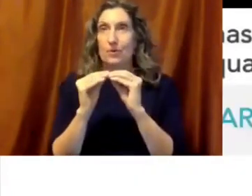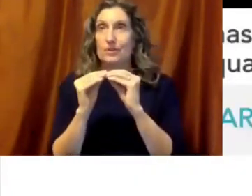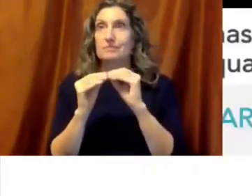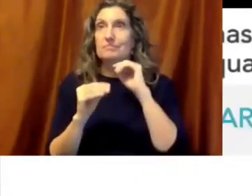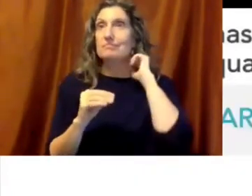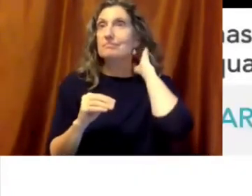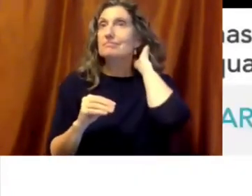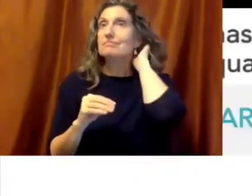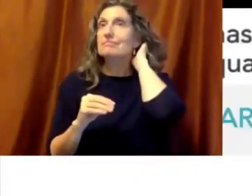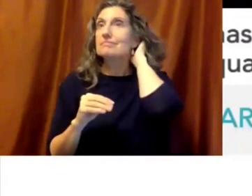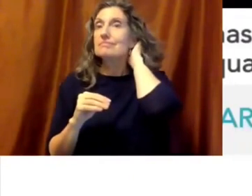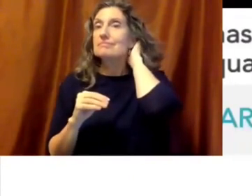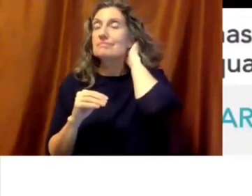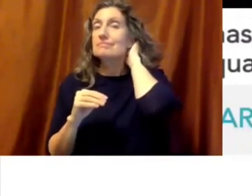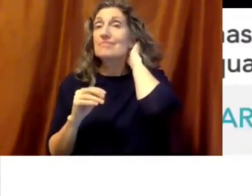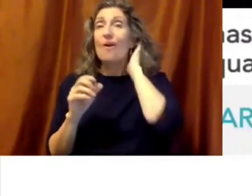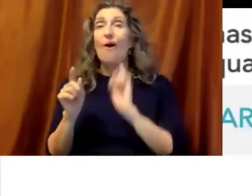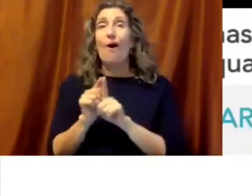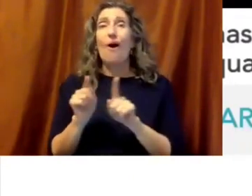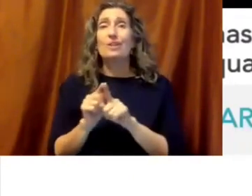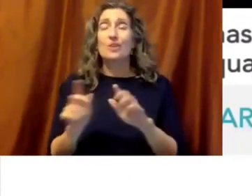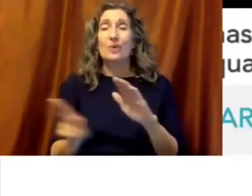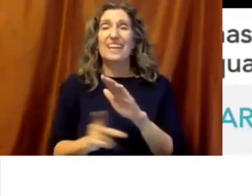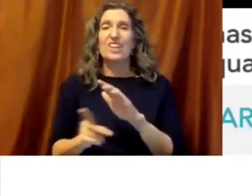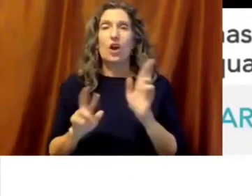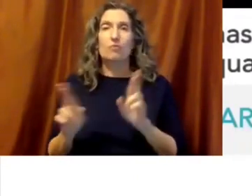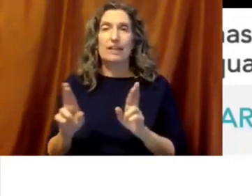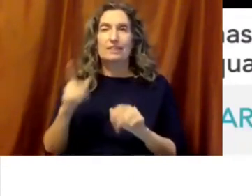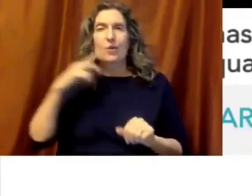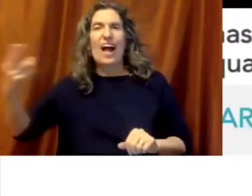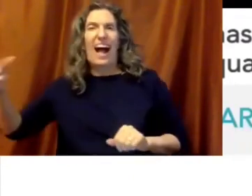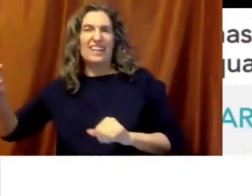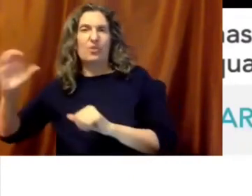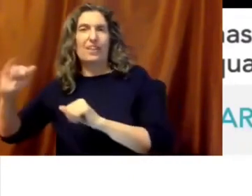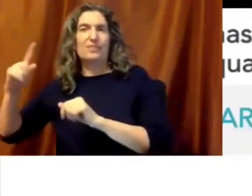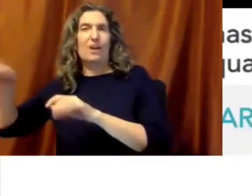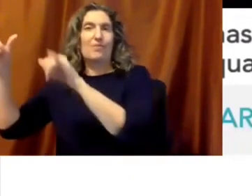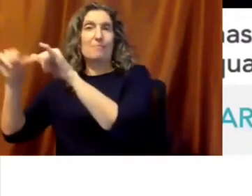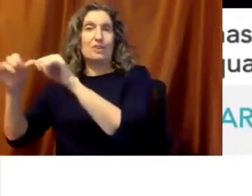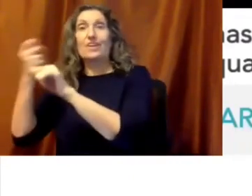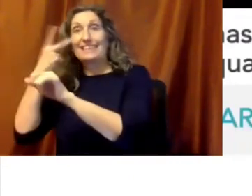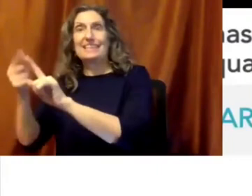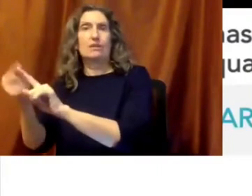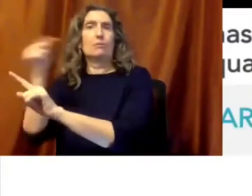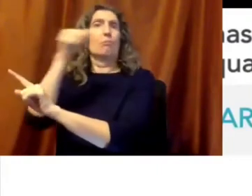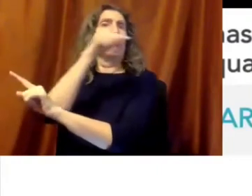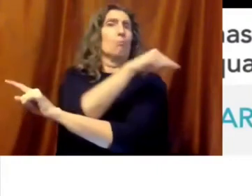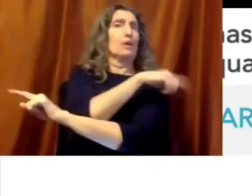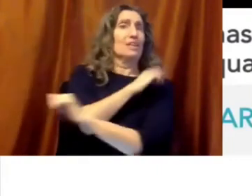and, you know, again, kindergarten readiness. High school is a lagging indicator about whether we've educated our kids or not, right?